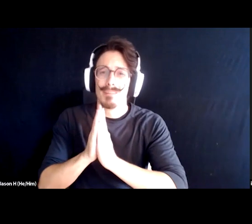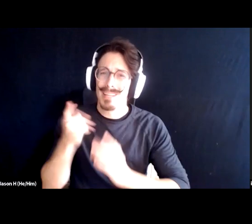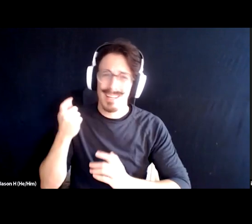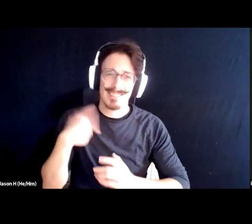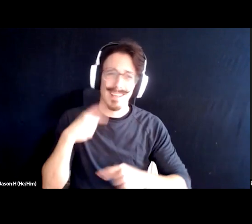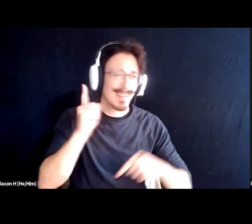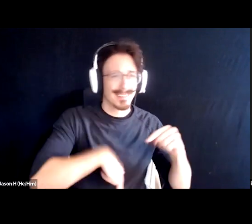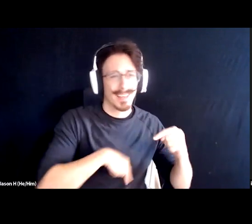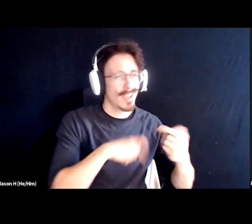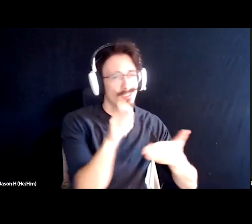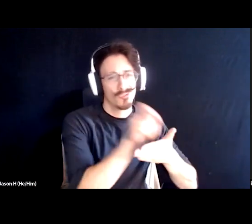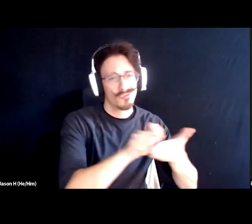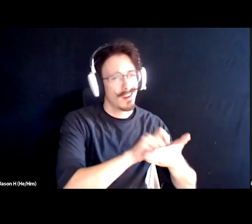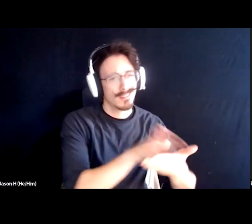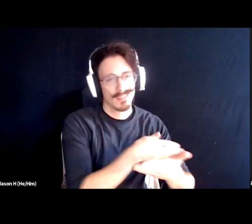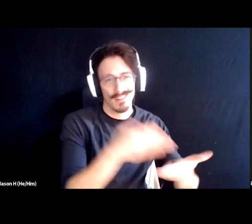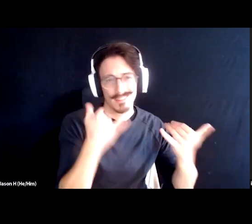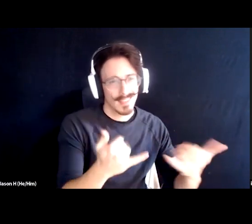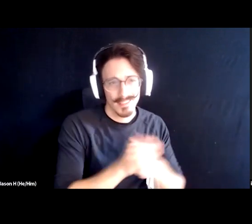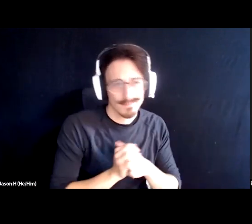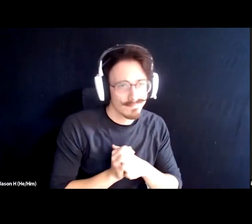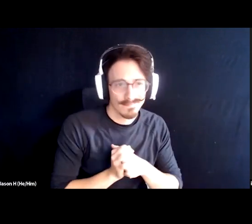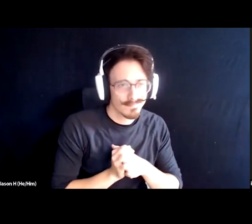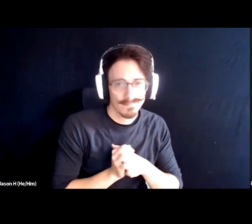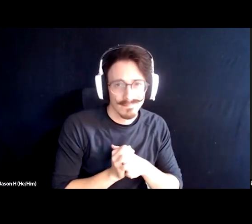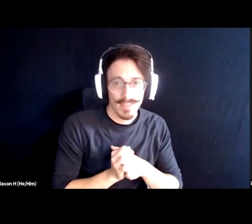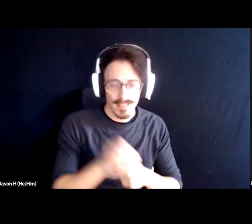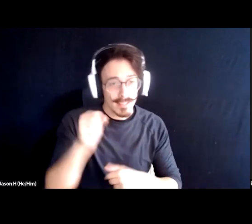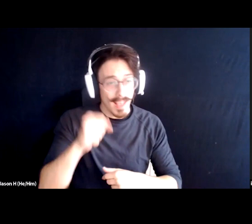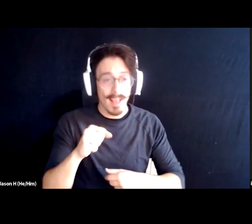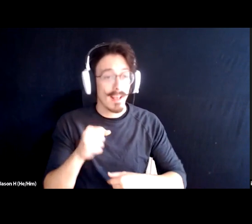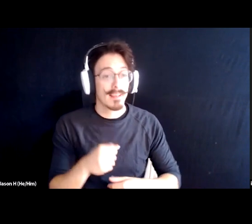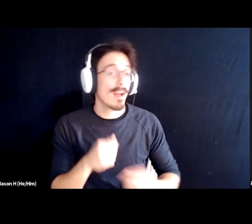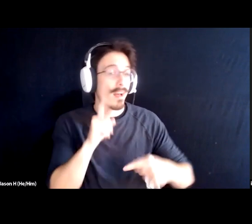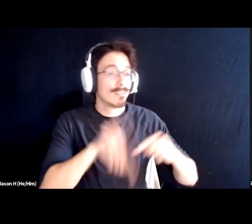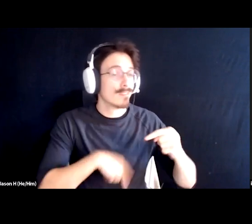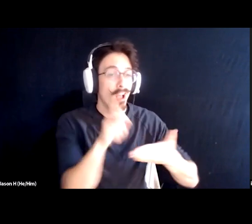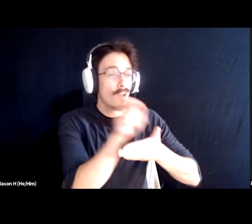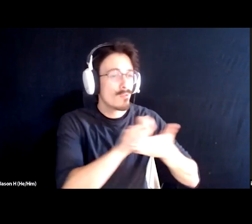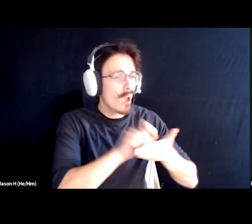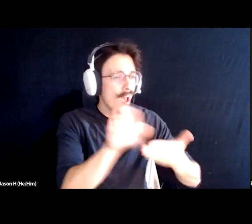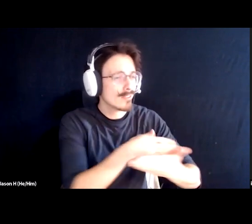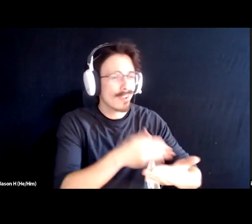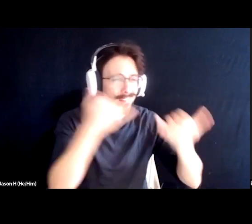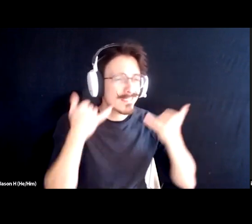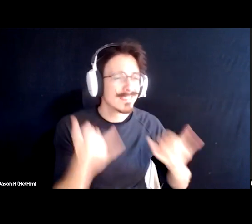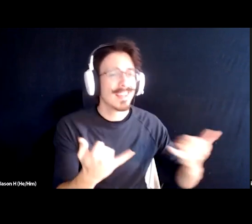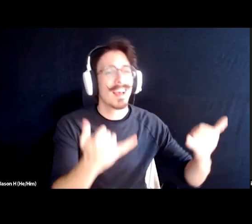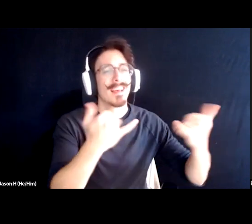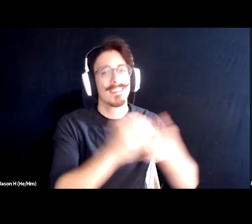I can't even write a song today yeah honey I can't even write a song today